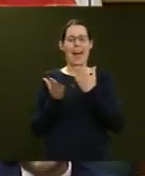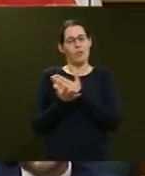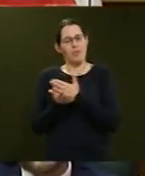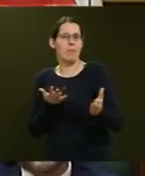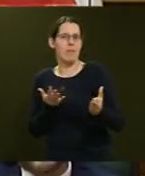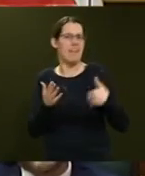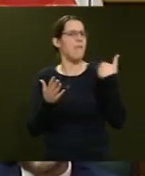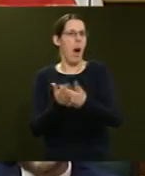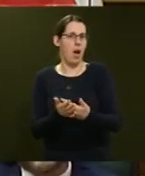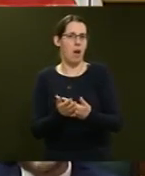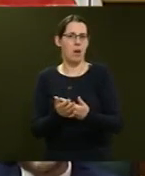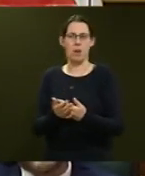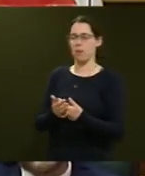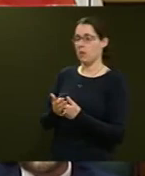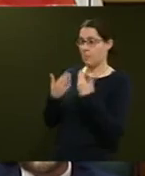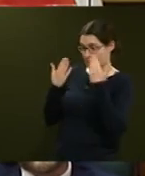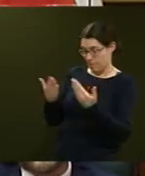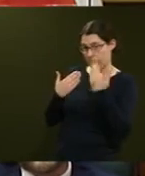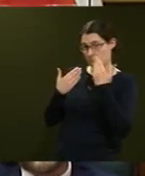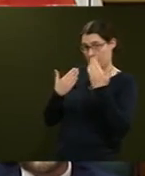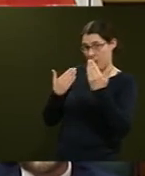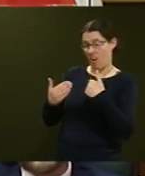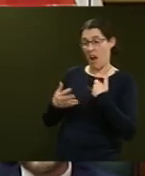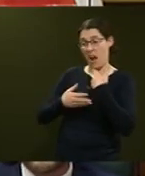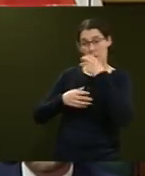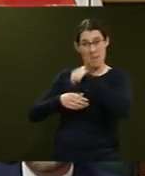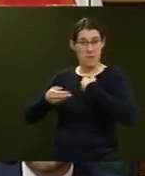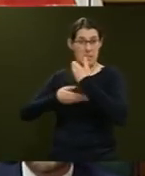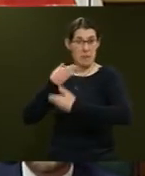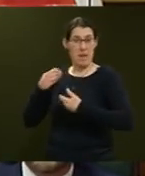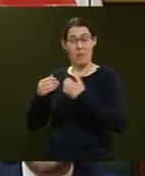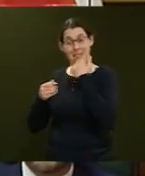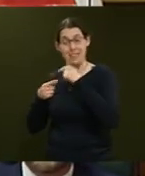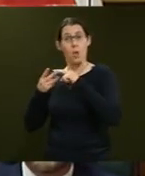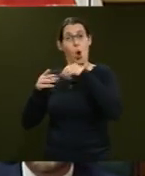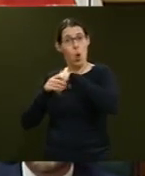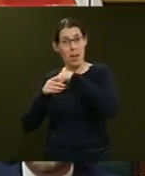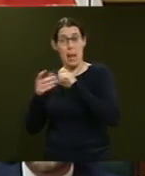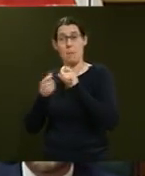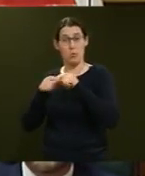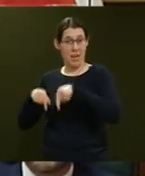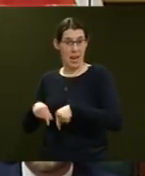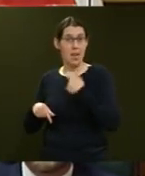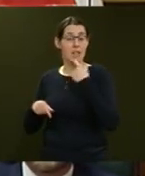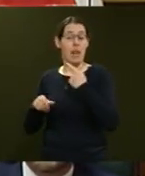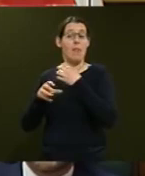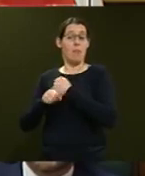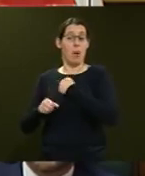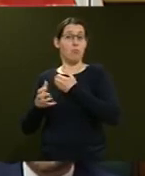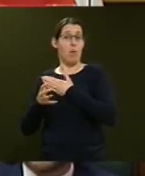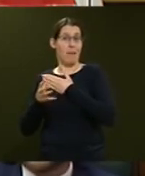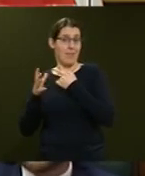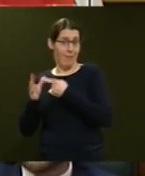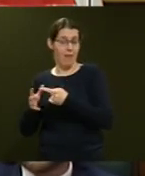Mr Speaker, I believe I have explained the dates and the contents of the emails today. As I said at the end of my primary answer, those